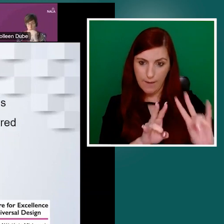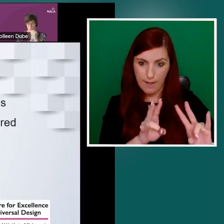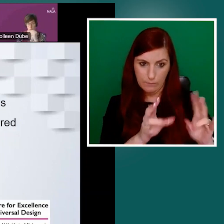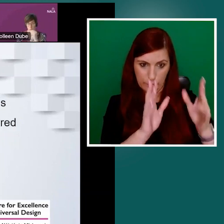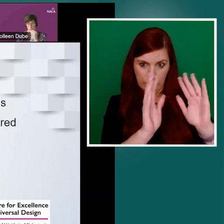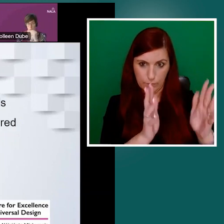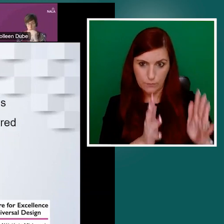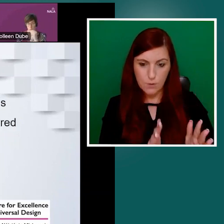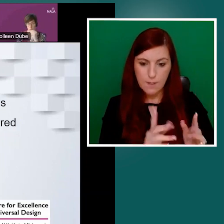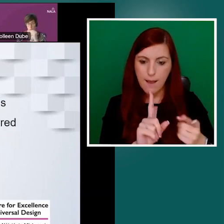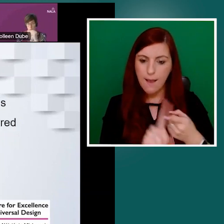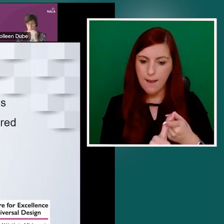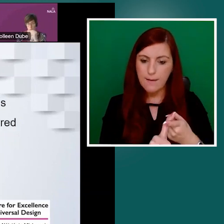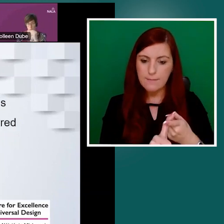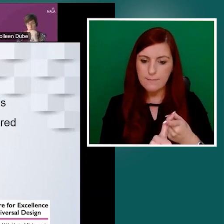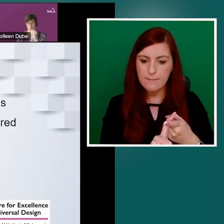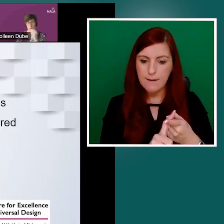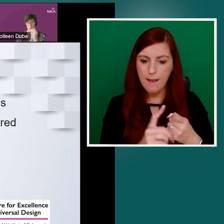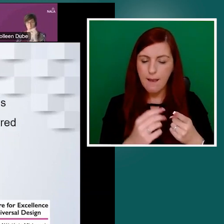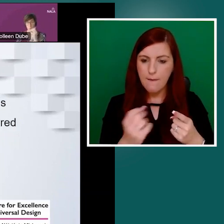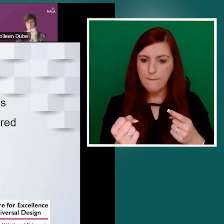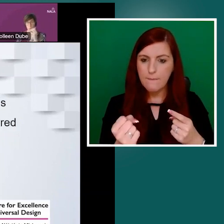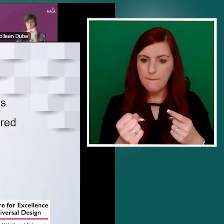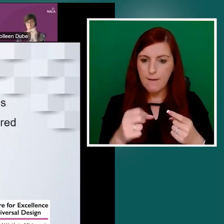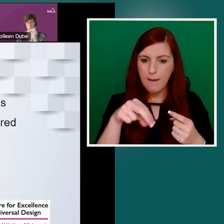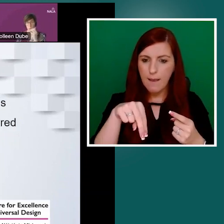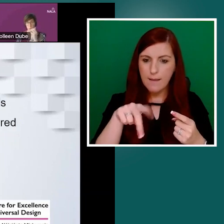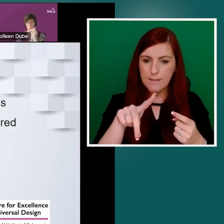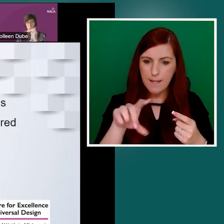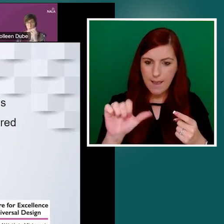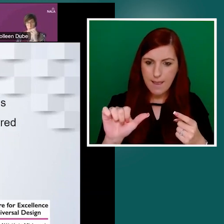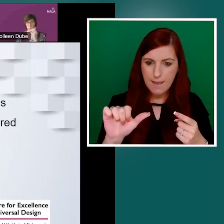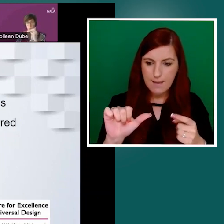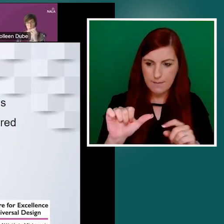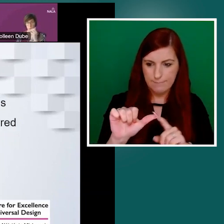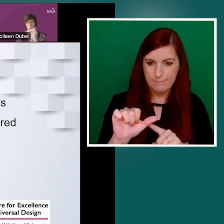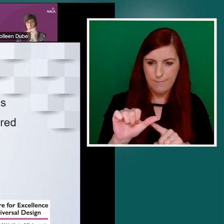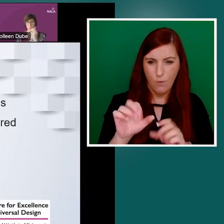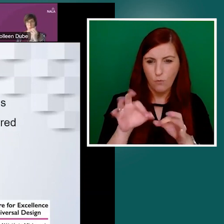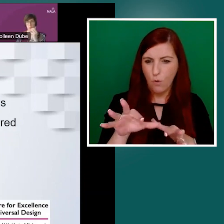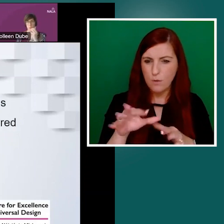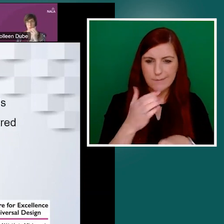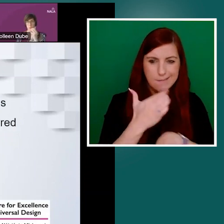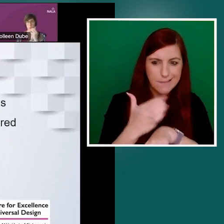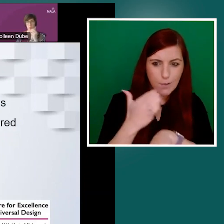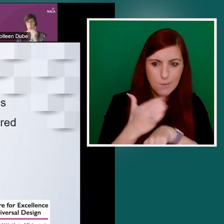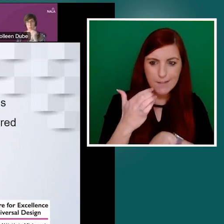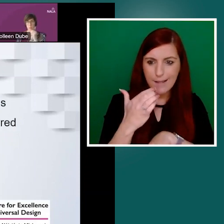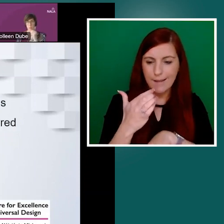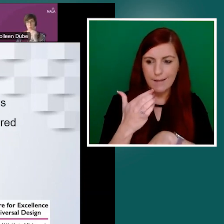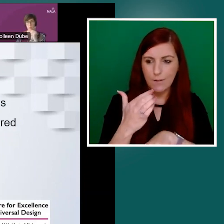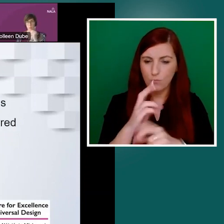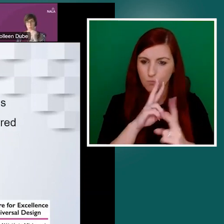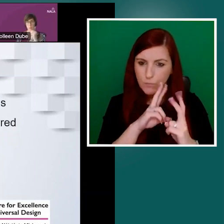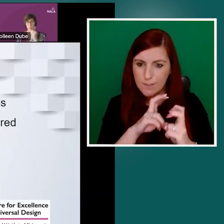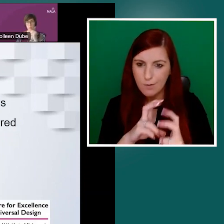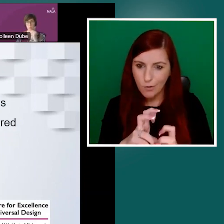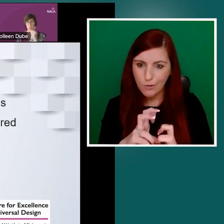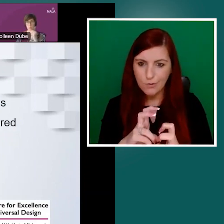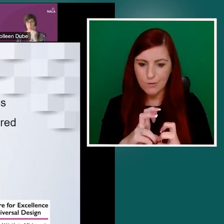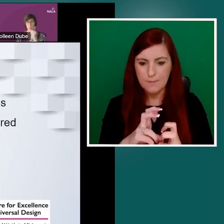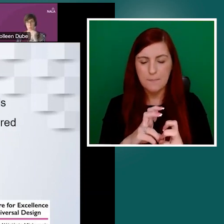continuously researching and updating information related to policy